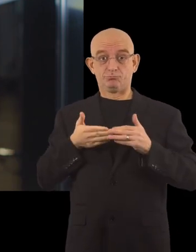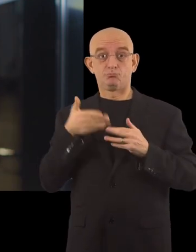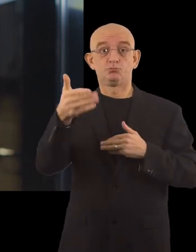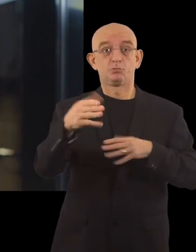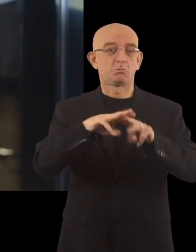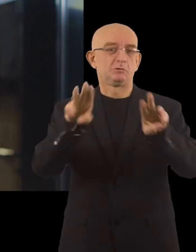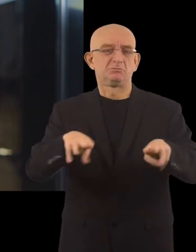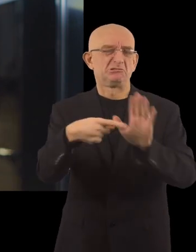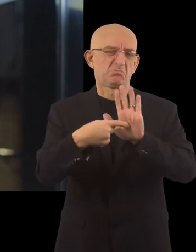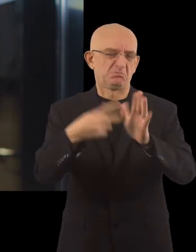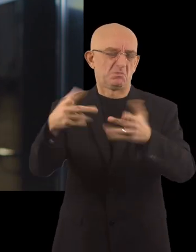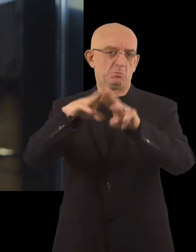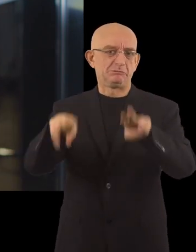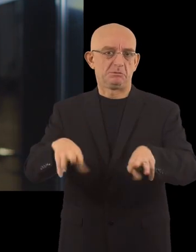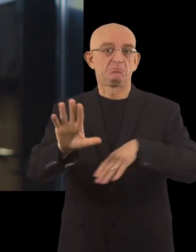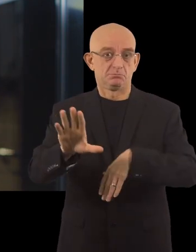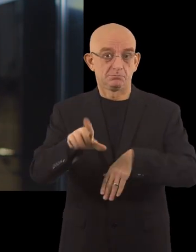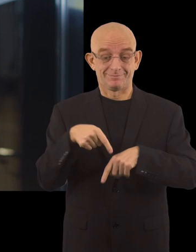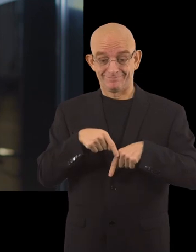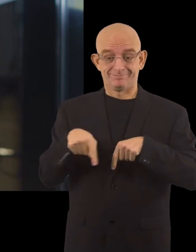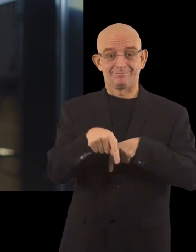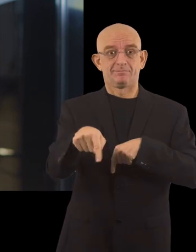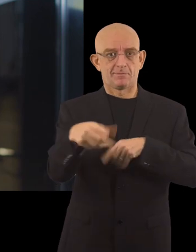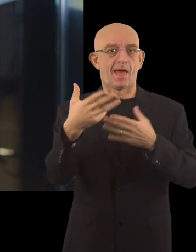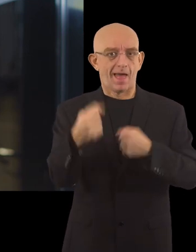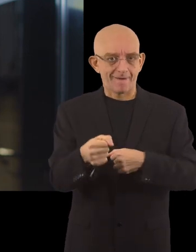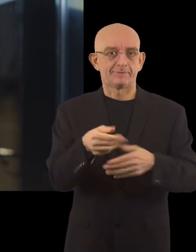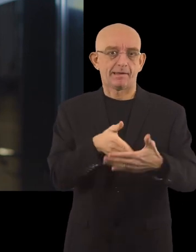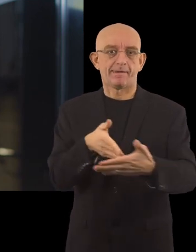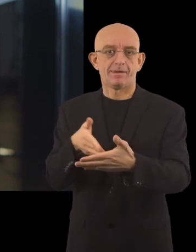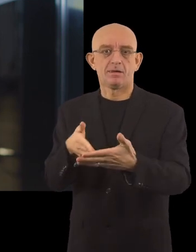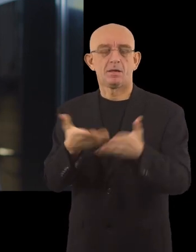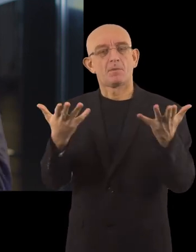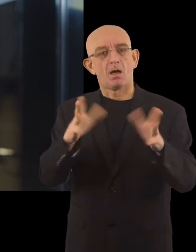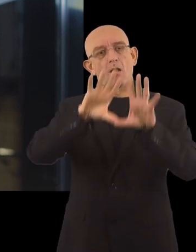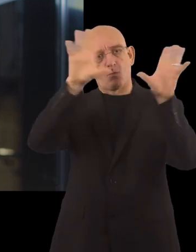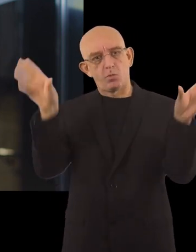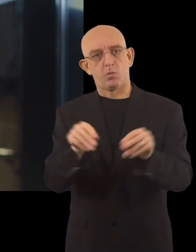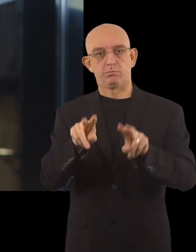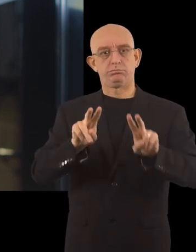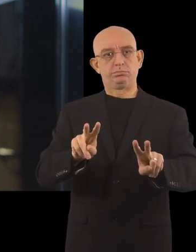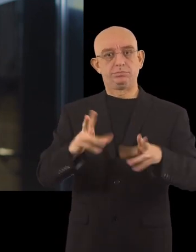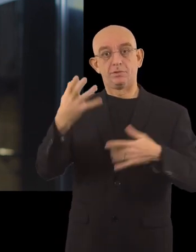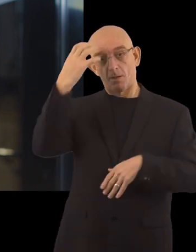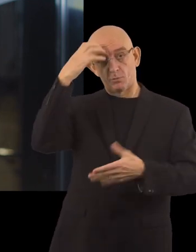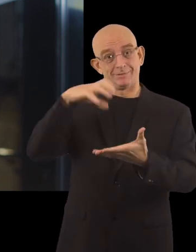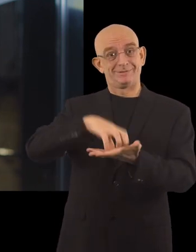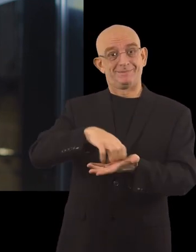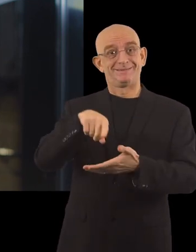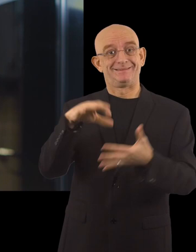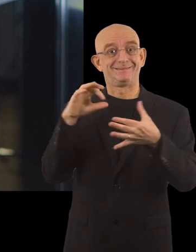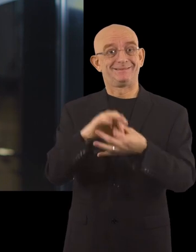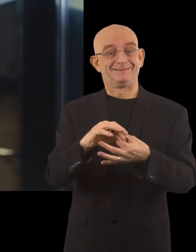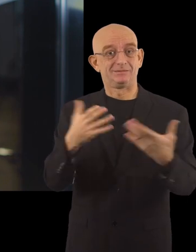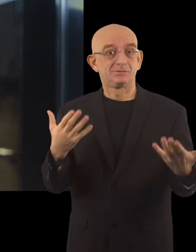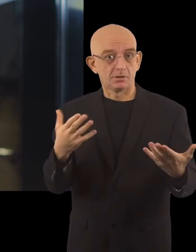you go to a museum, for example, and then the parts are obstructed. So to look at the broad perspective as a municipality or as